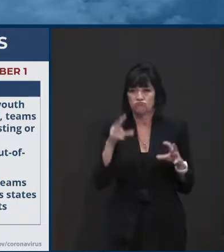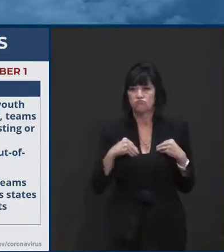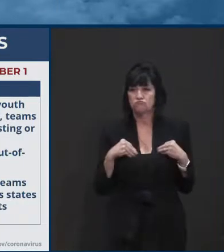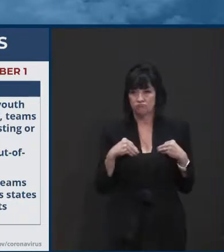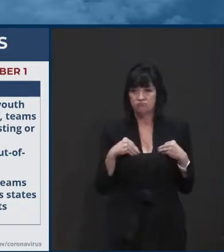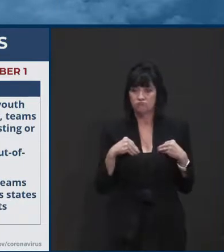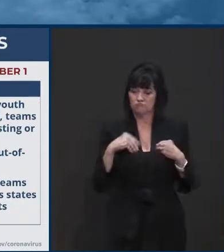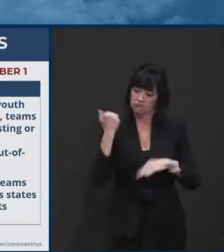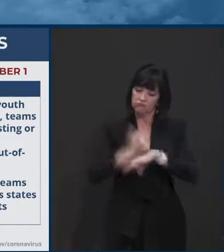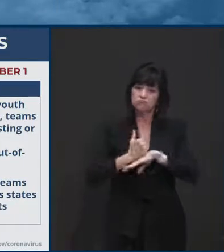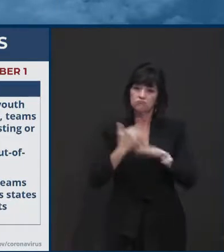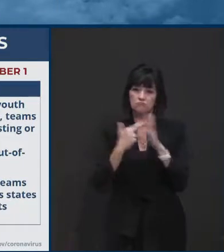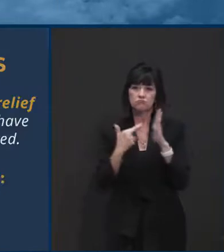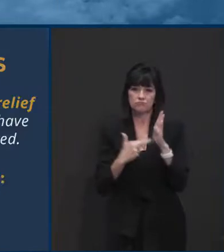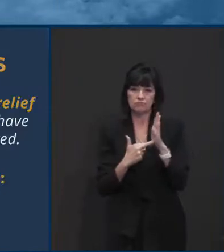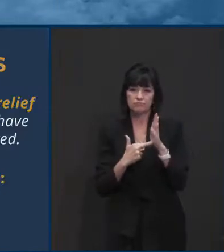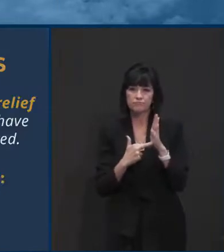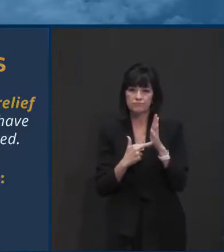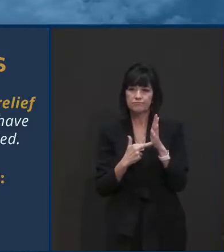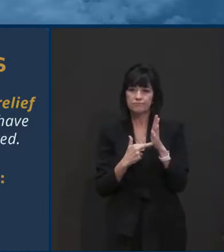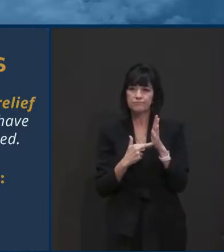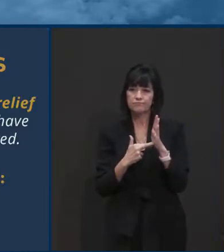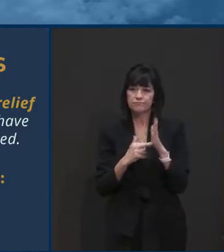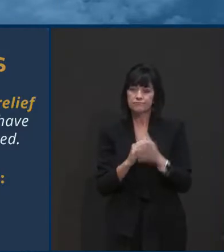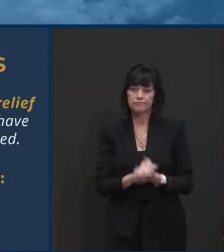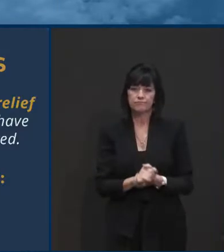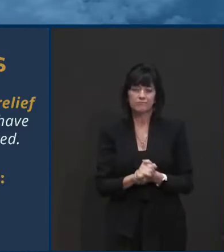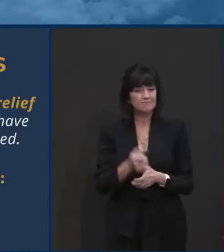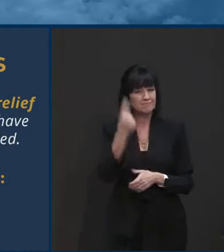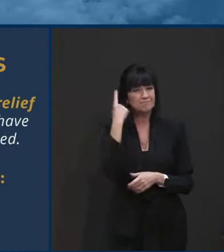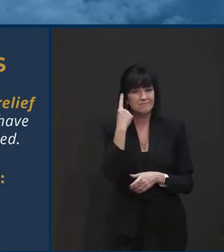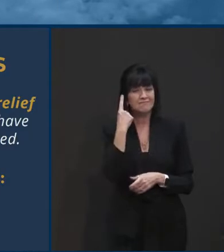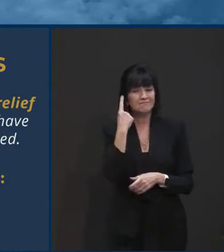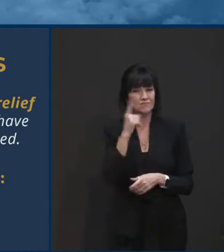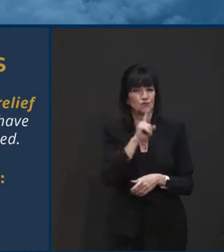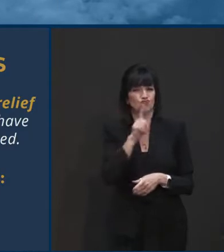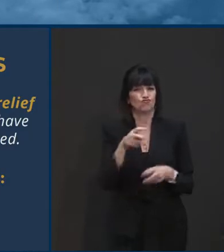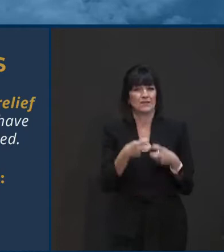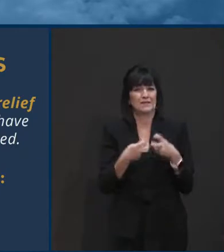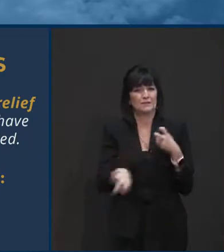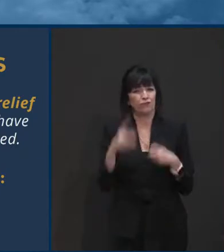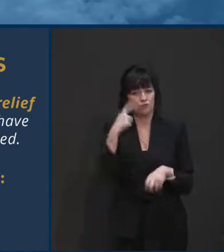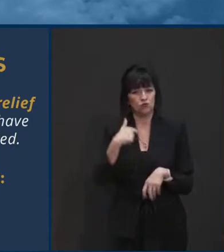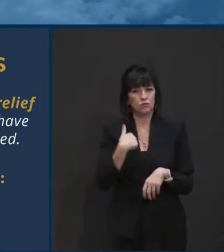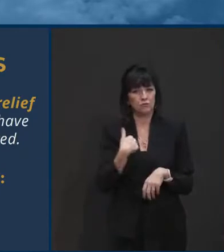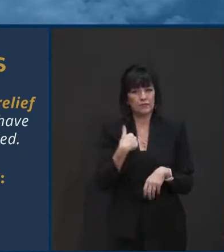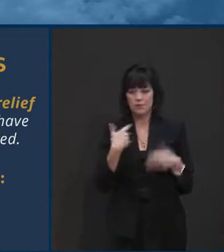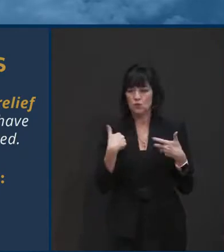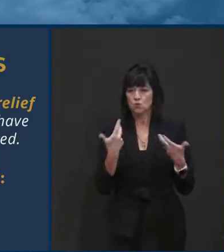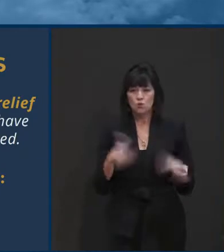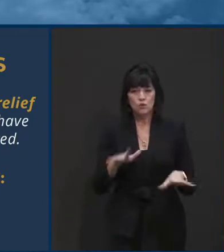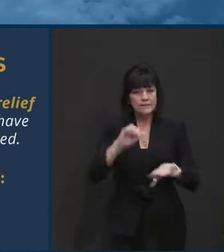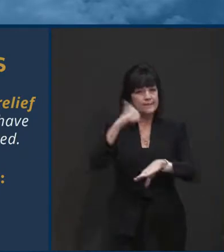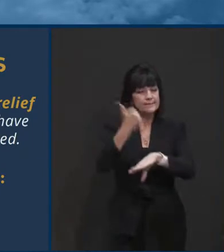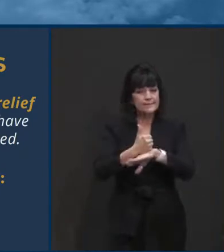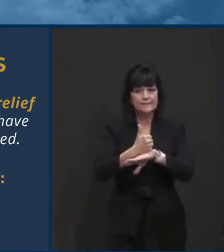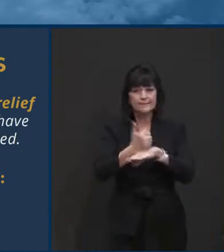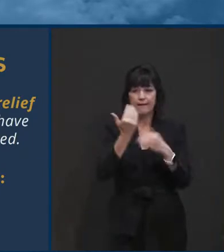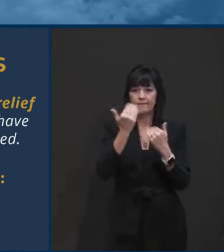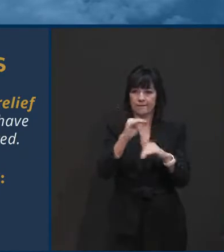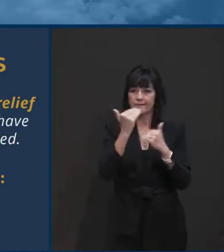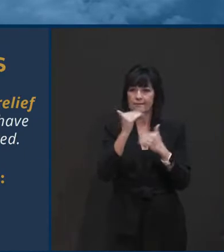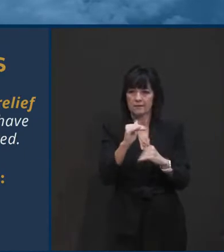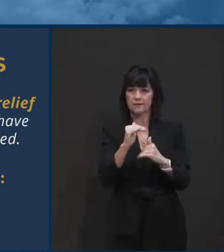uh, for me with respect to the restrictions on restaurants and, and hospitality based on what we've seen, based on the sacrifices